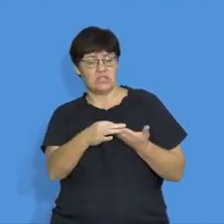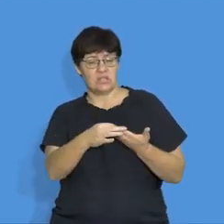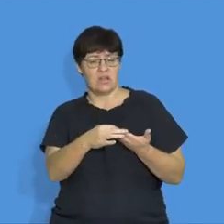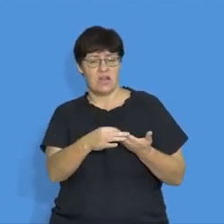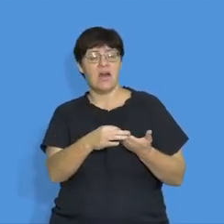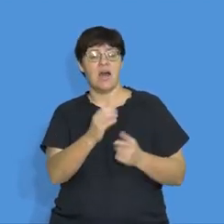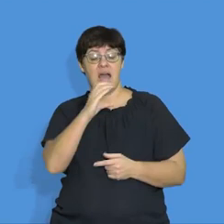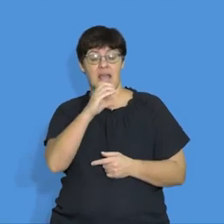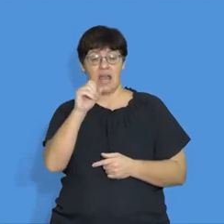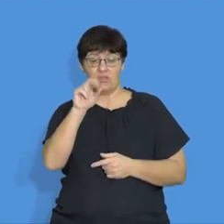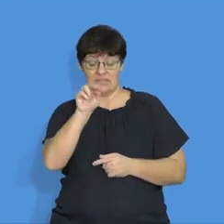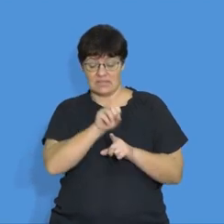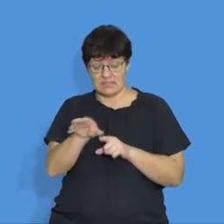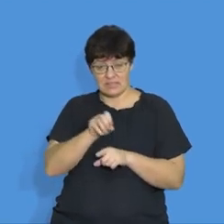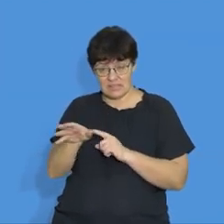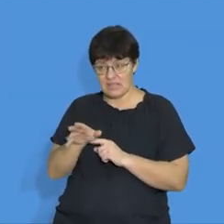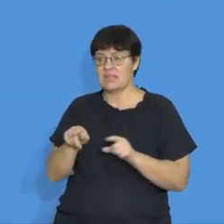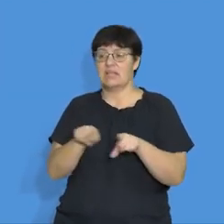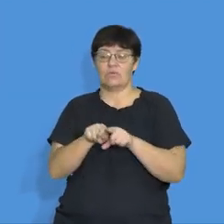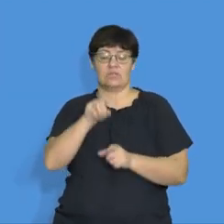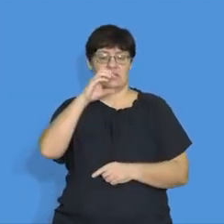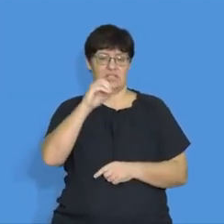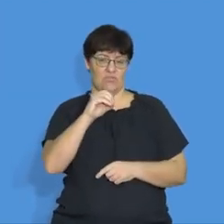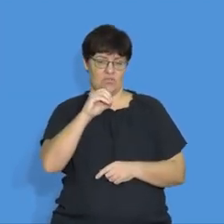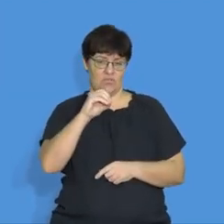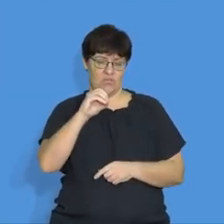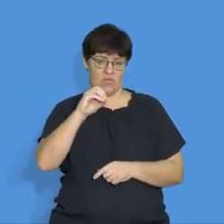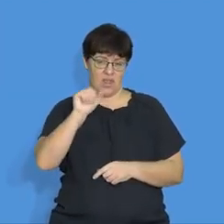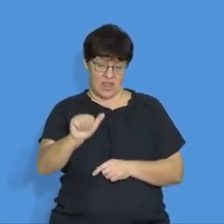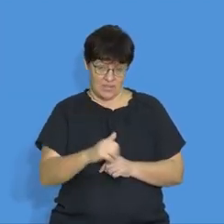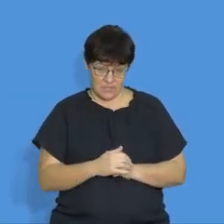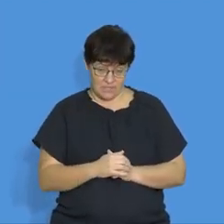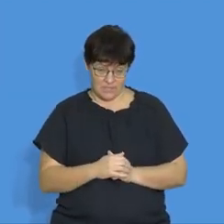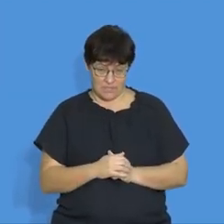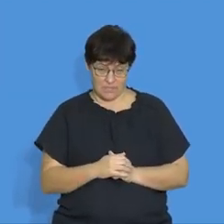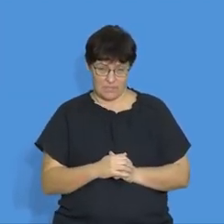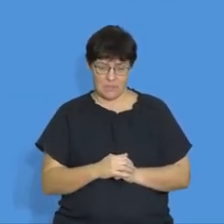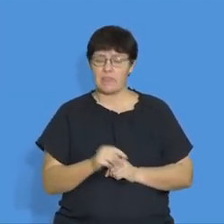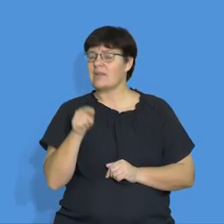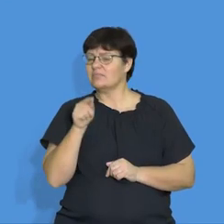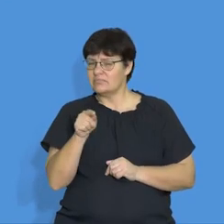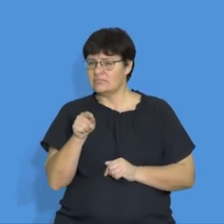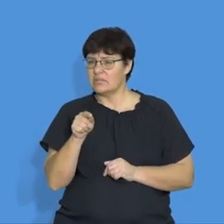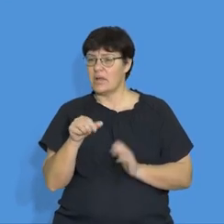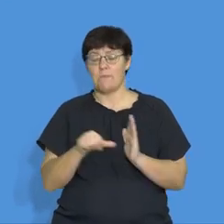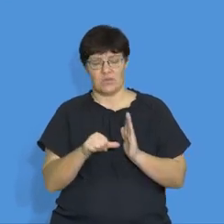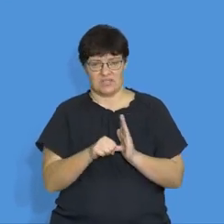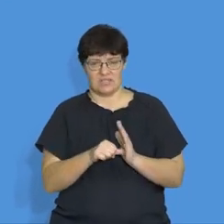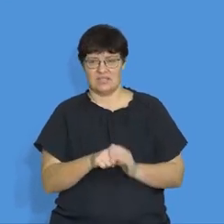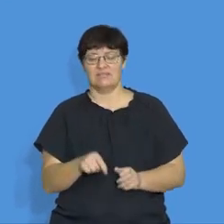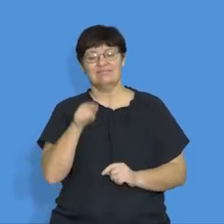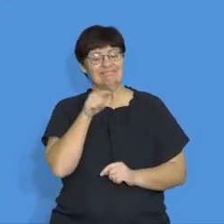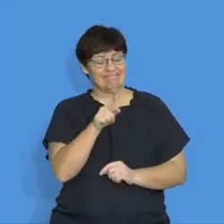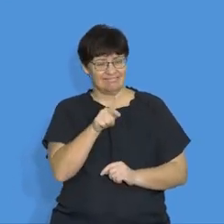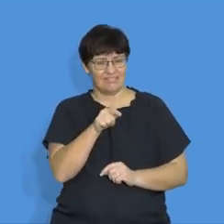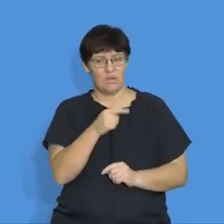equals to zero amperes. Right. So, this is one of the very important things. And beyond that, we are able